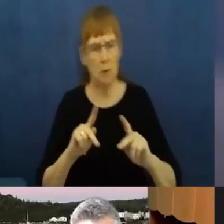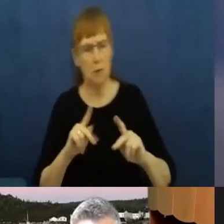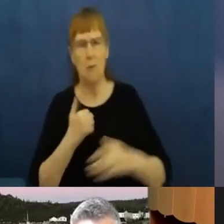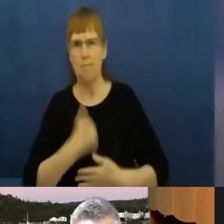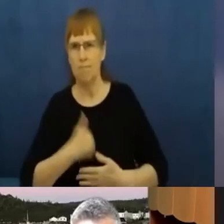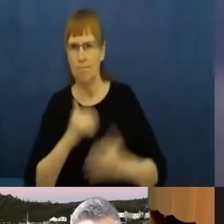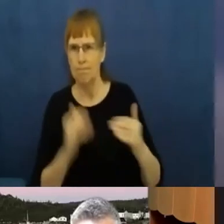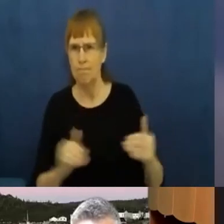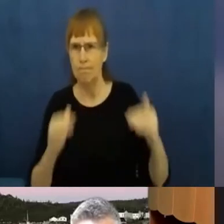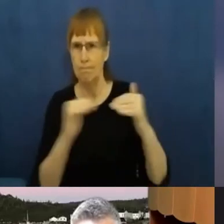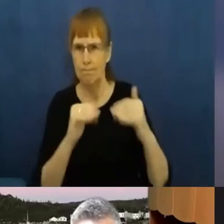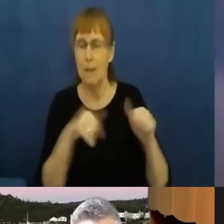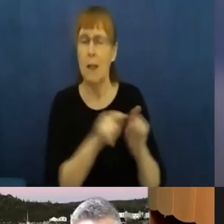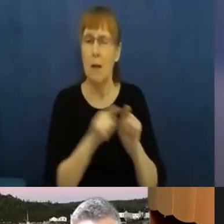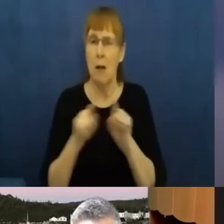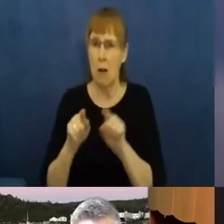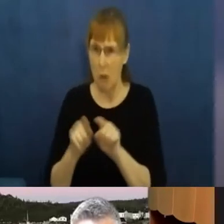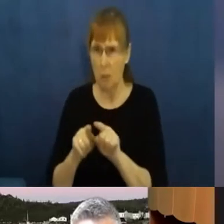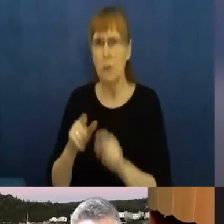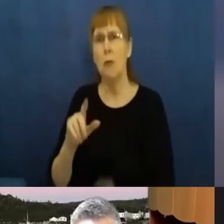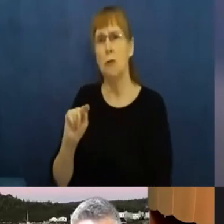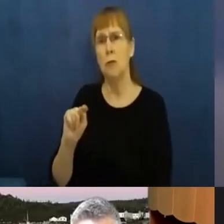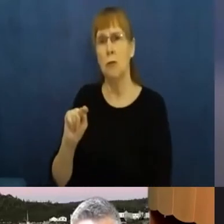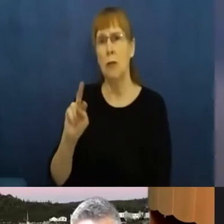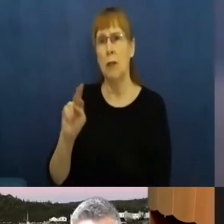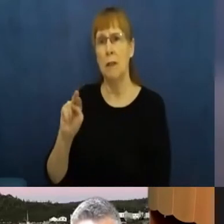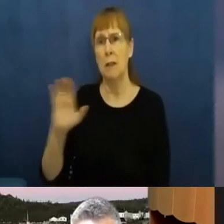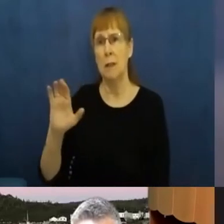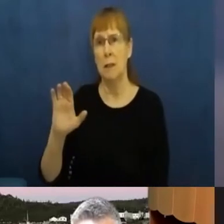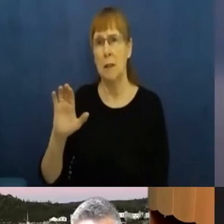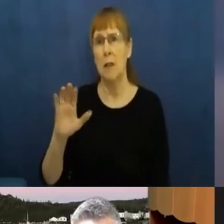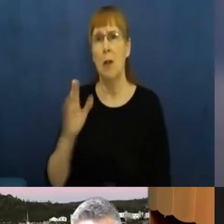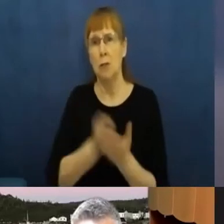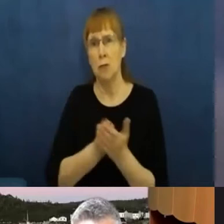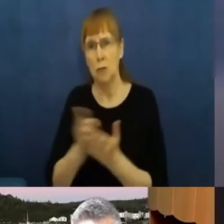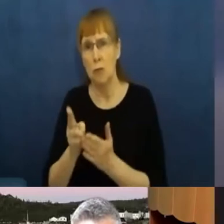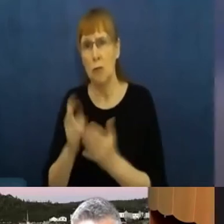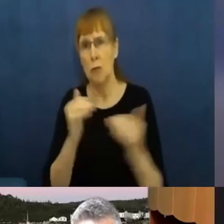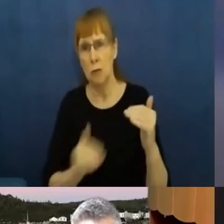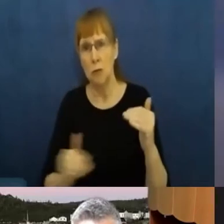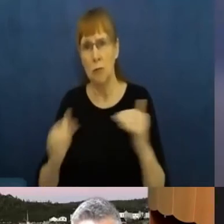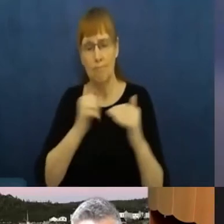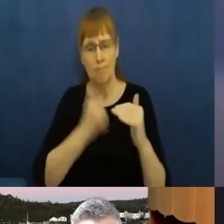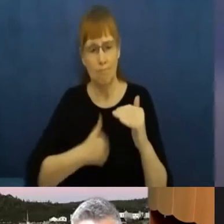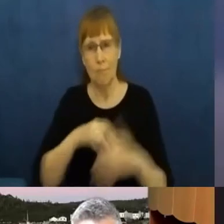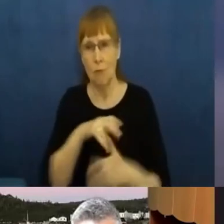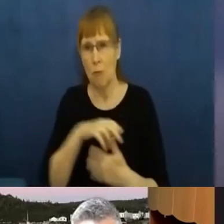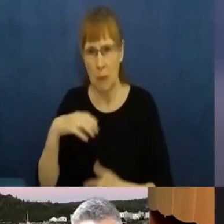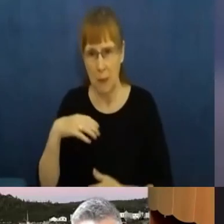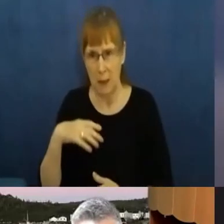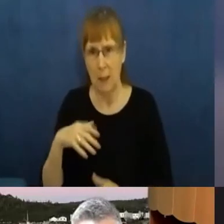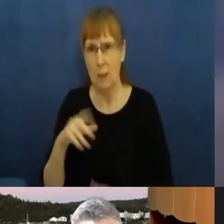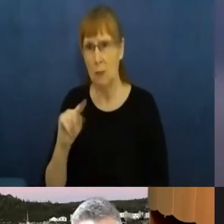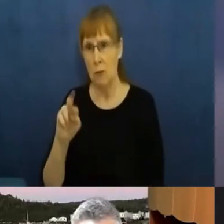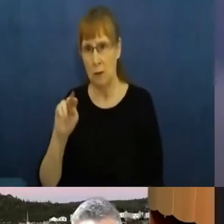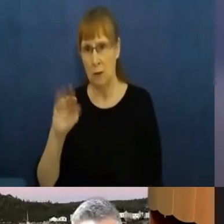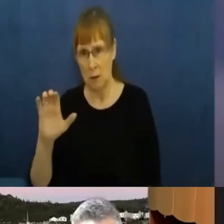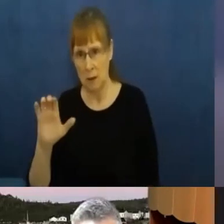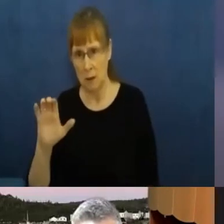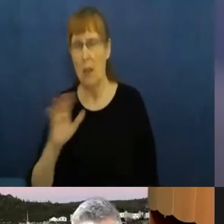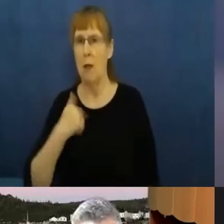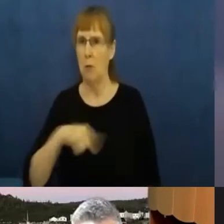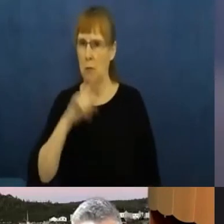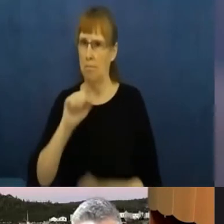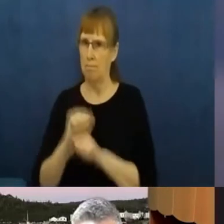Cet engagement se traduit de plusieurs manières. First, our new strategic plan is committed to the inclusion of